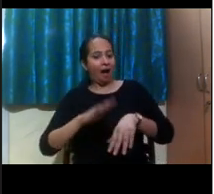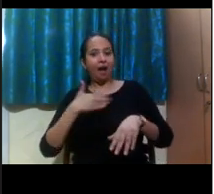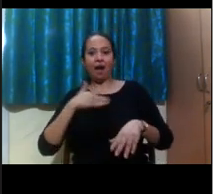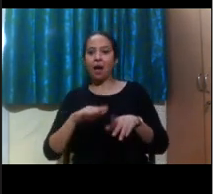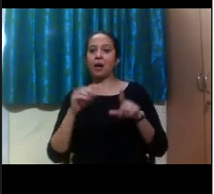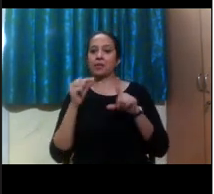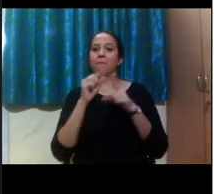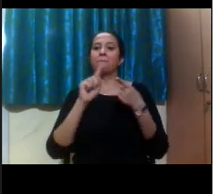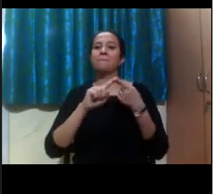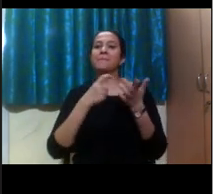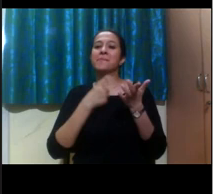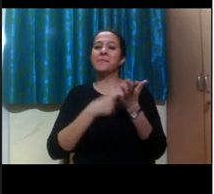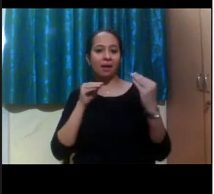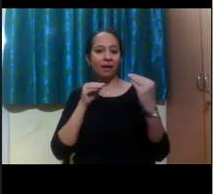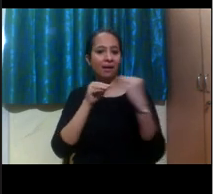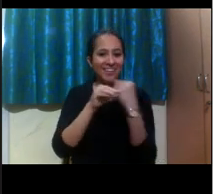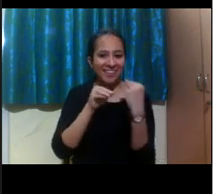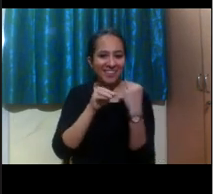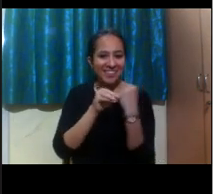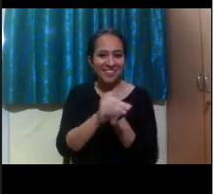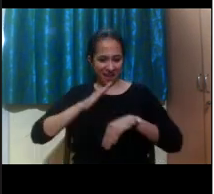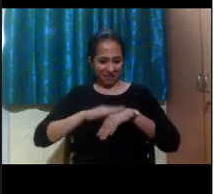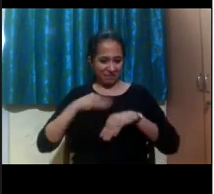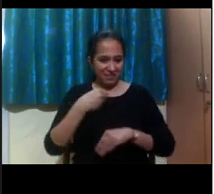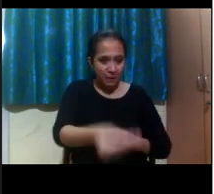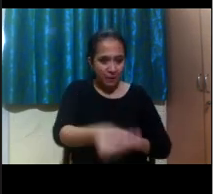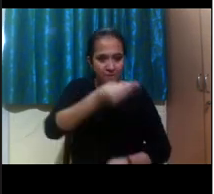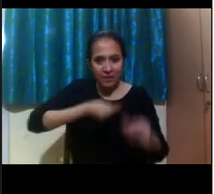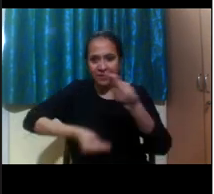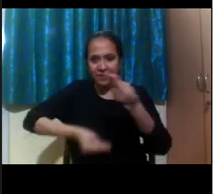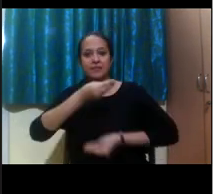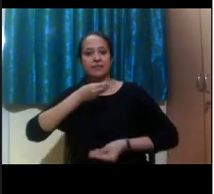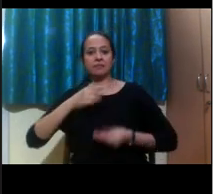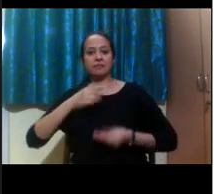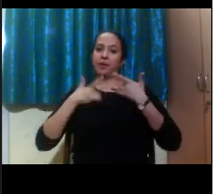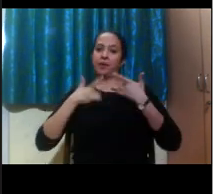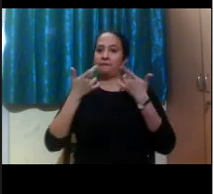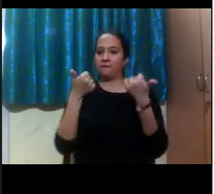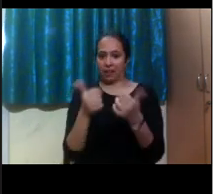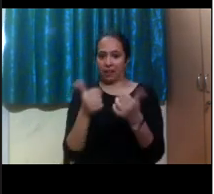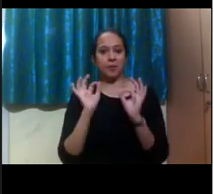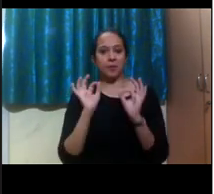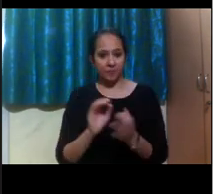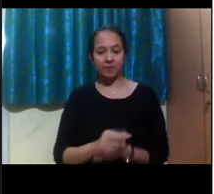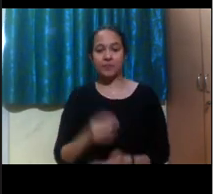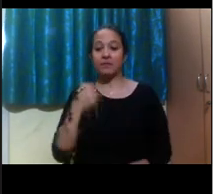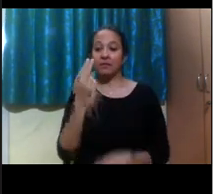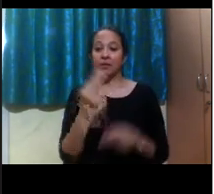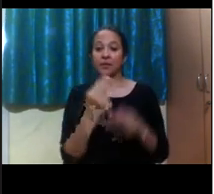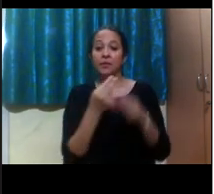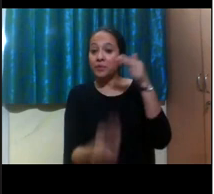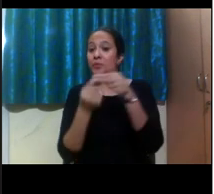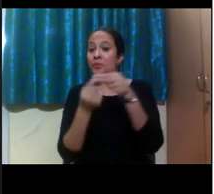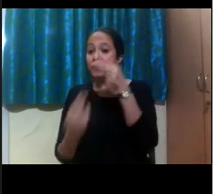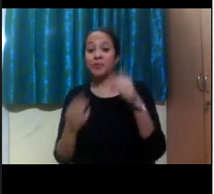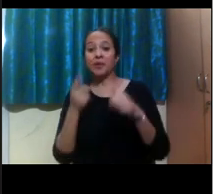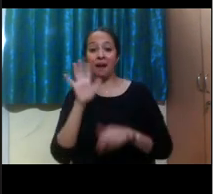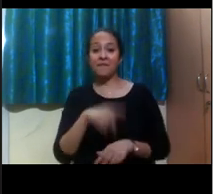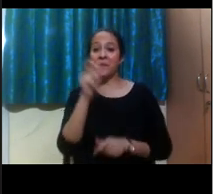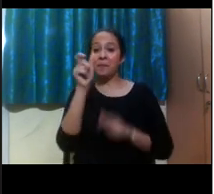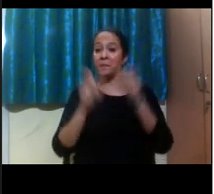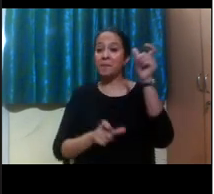resources, which I will show you in just a moment, tip sheets, alumni stories, best practices.